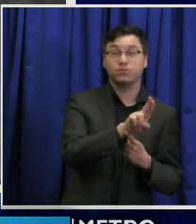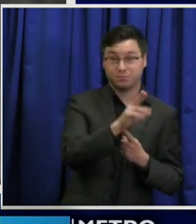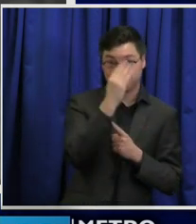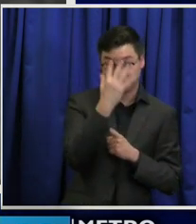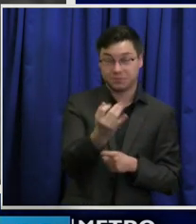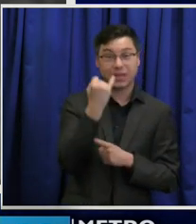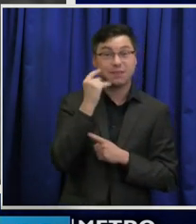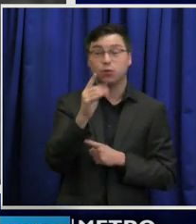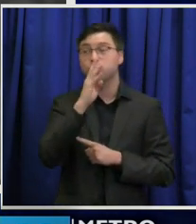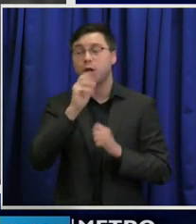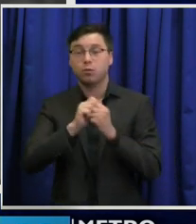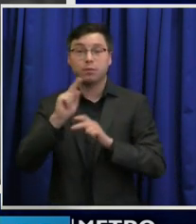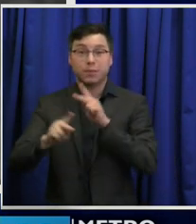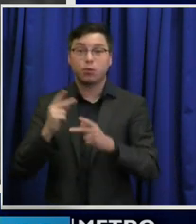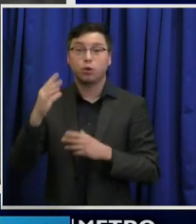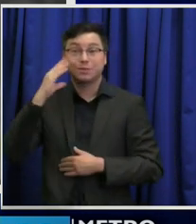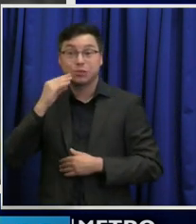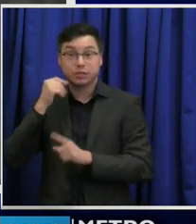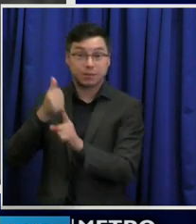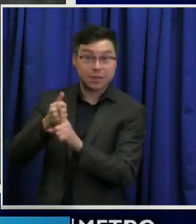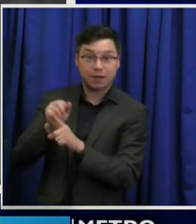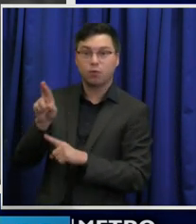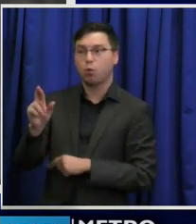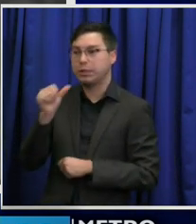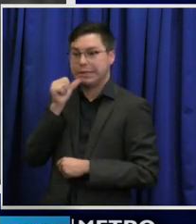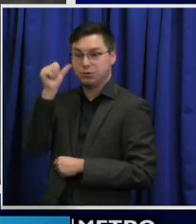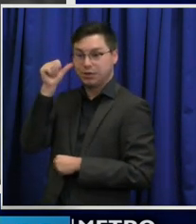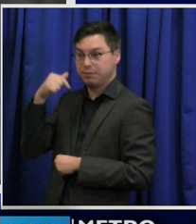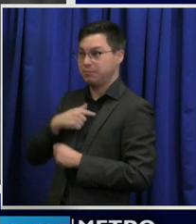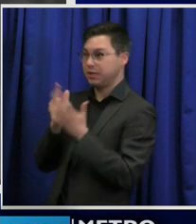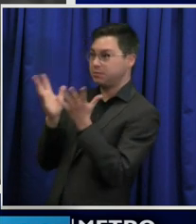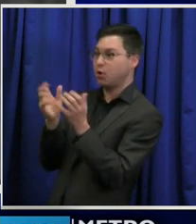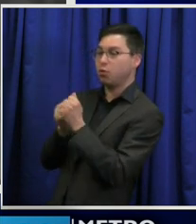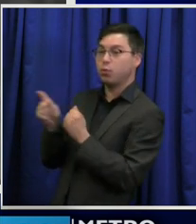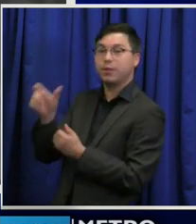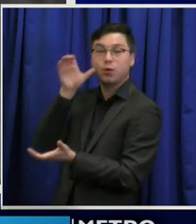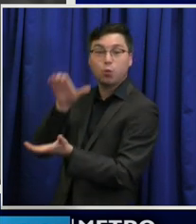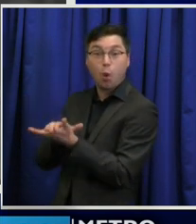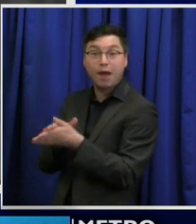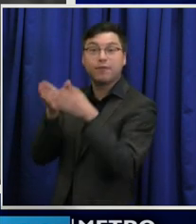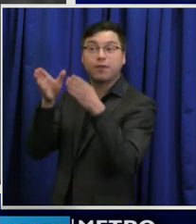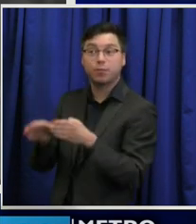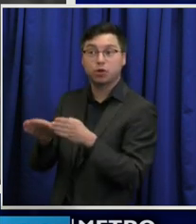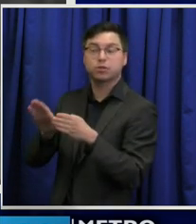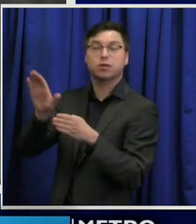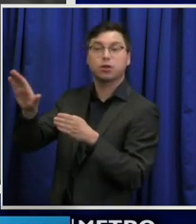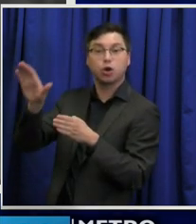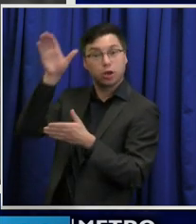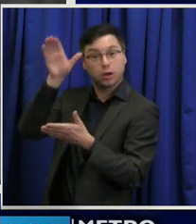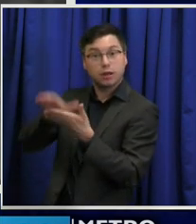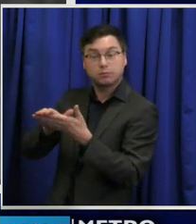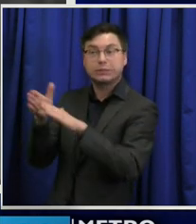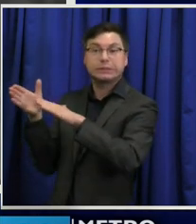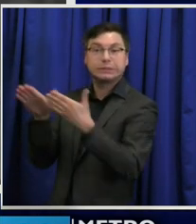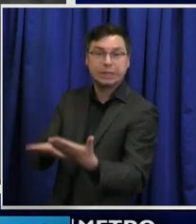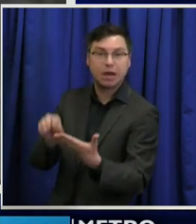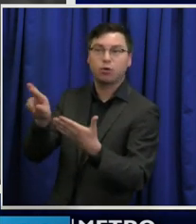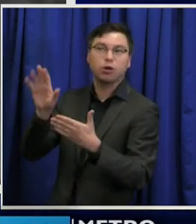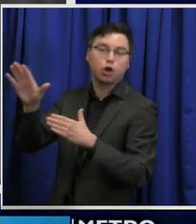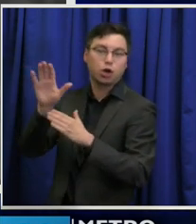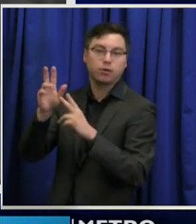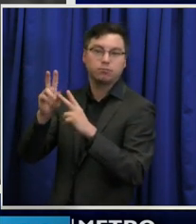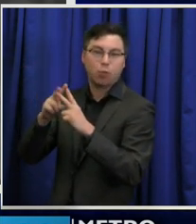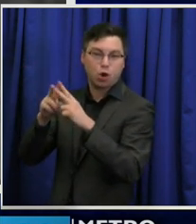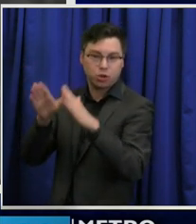has experienced it, or as I did yesterday, I spoke with the wife of a person who died from it. It's a really tough disease,